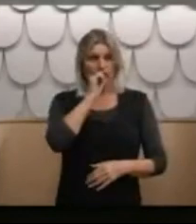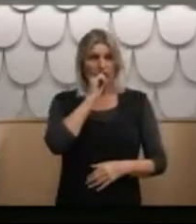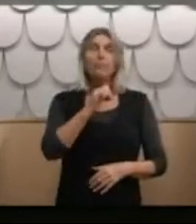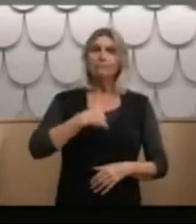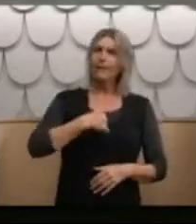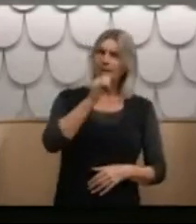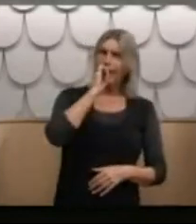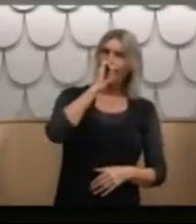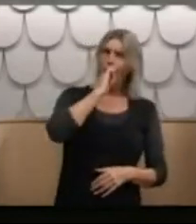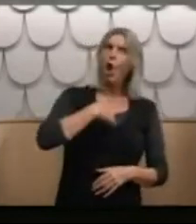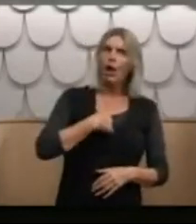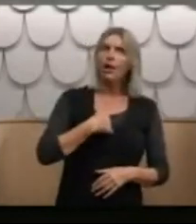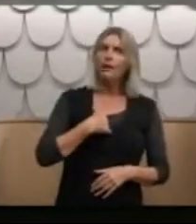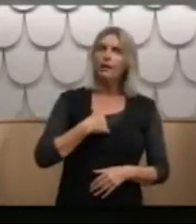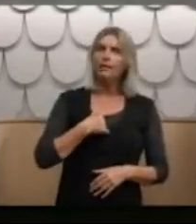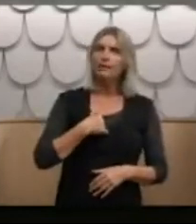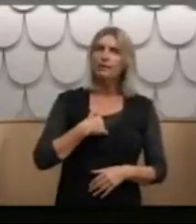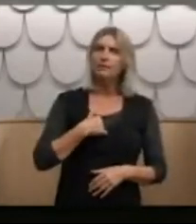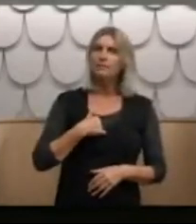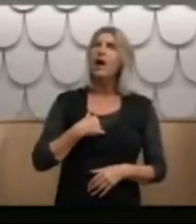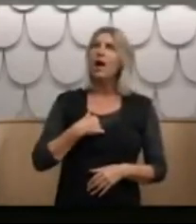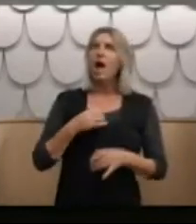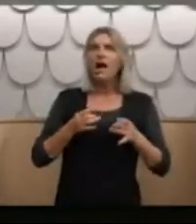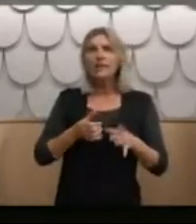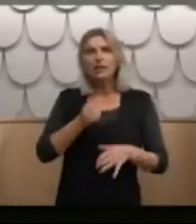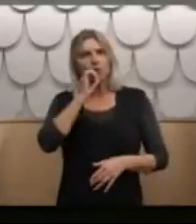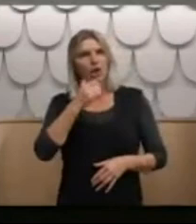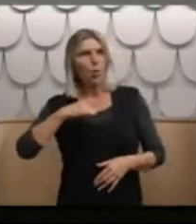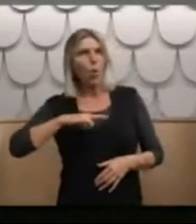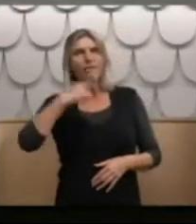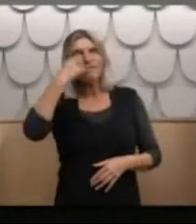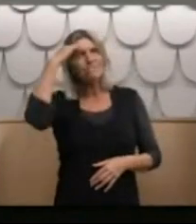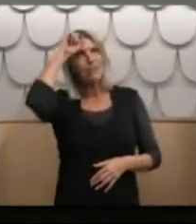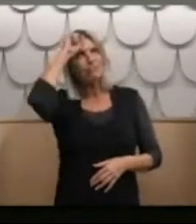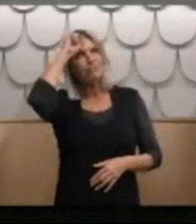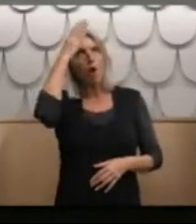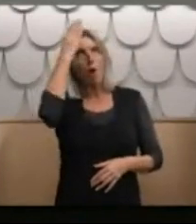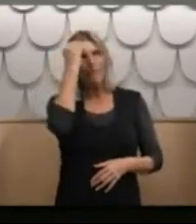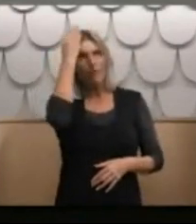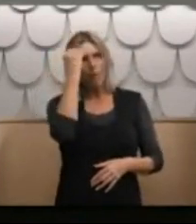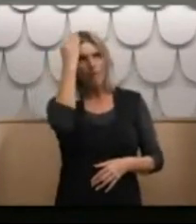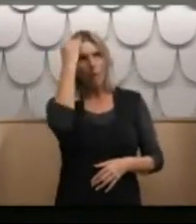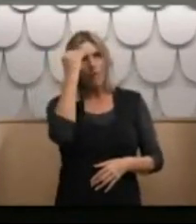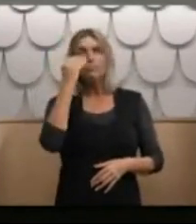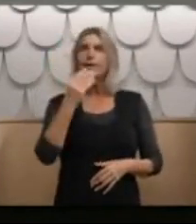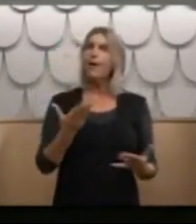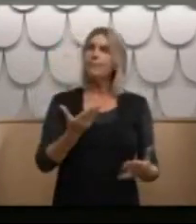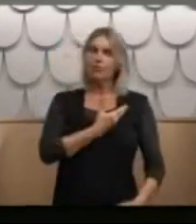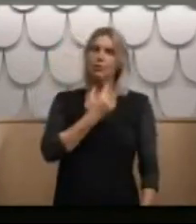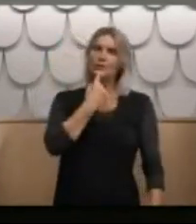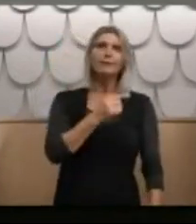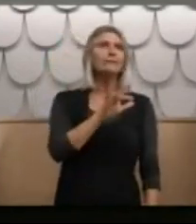I started drinking numb memories. I'm proud that I haven't drunk alcohol for 14 years